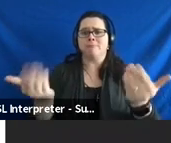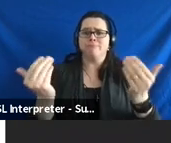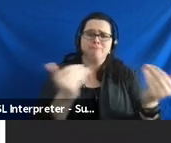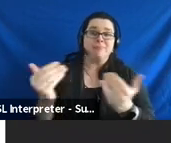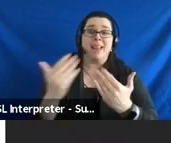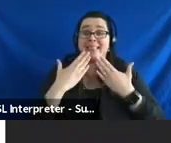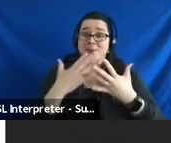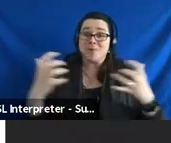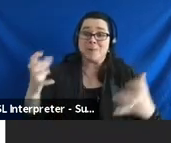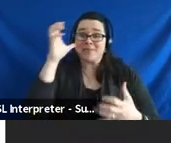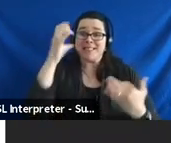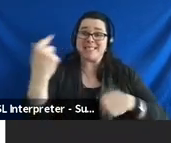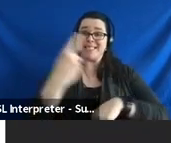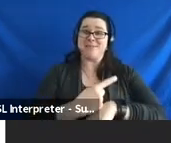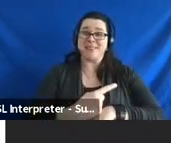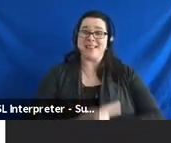so much for listening for today.